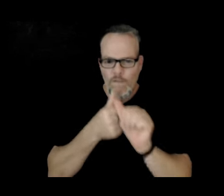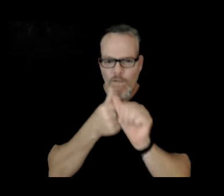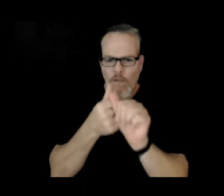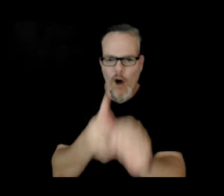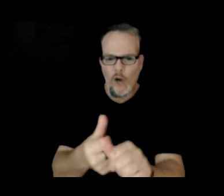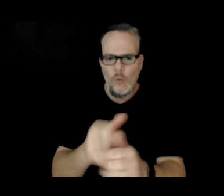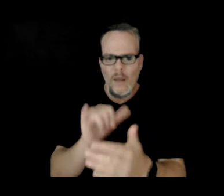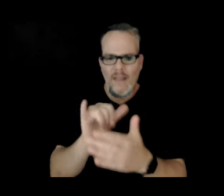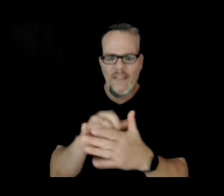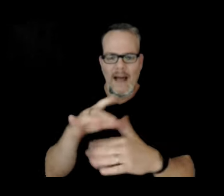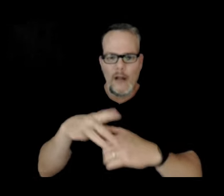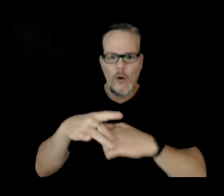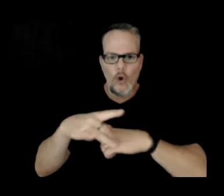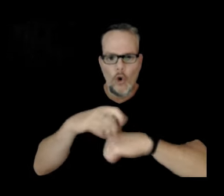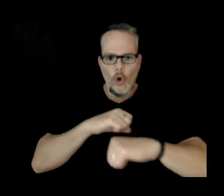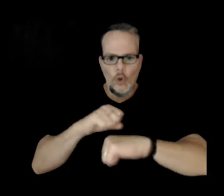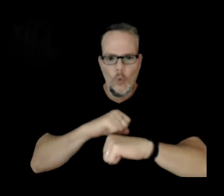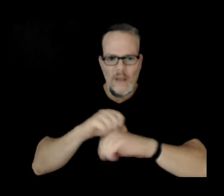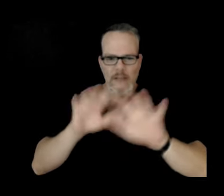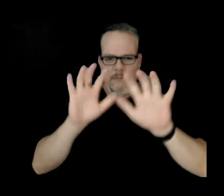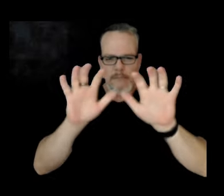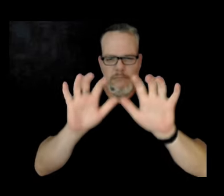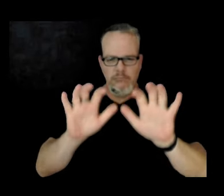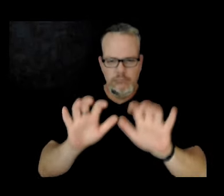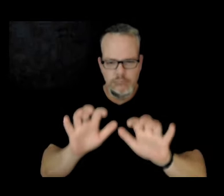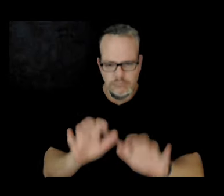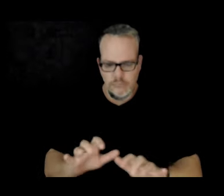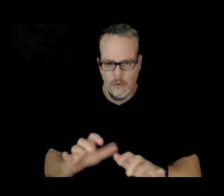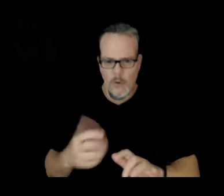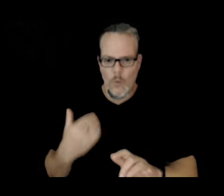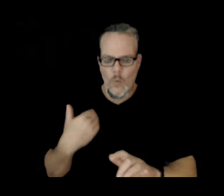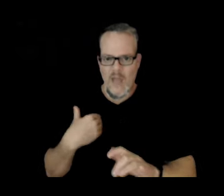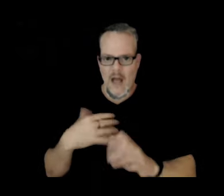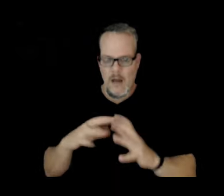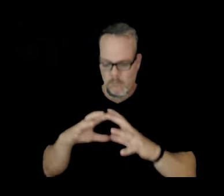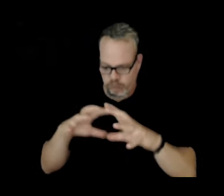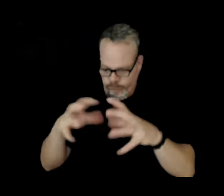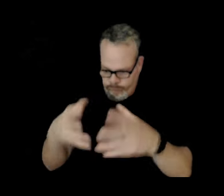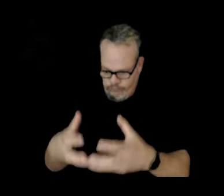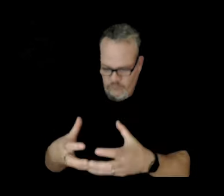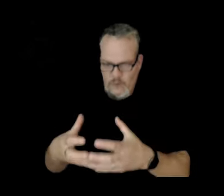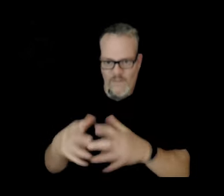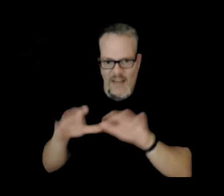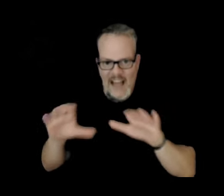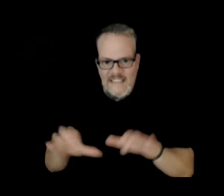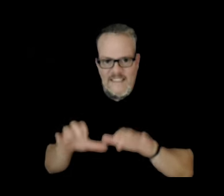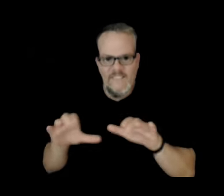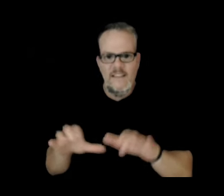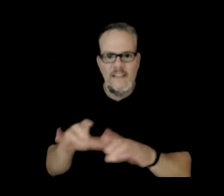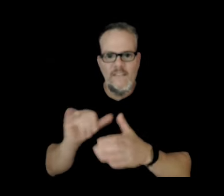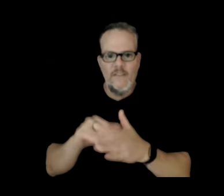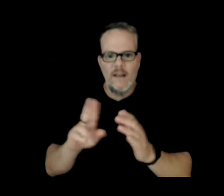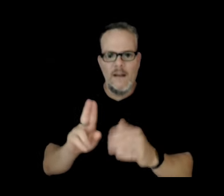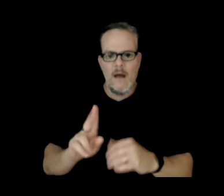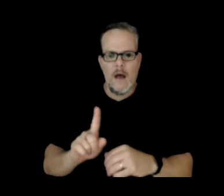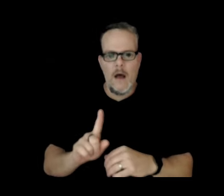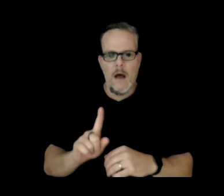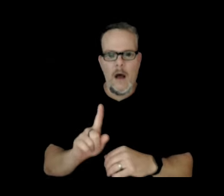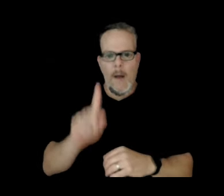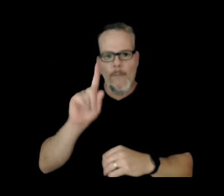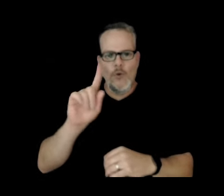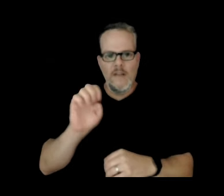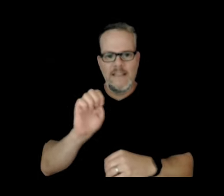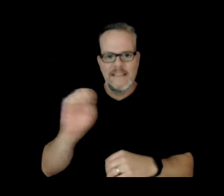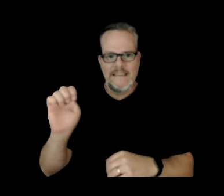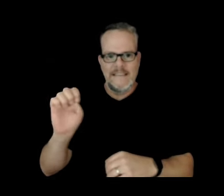earthquake swarm we had a burst of activity in the Upper East Rift following this 4.1 which in the more